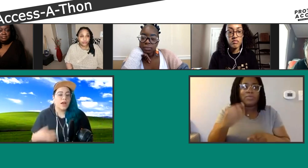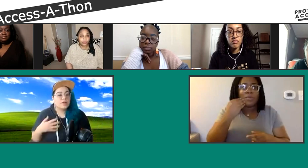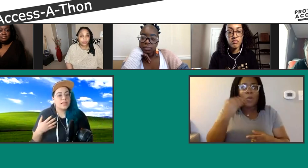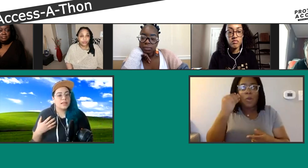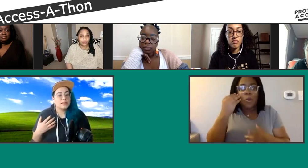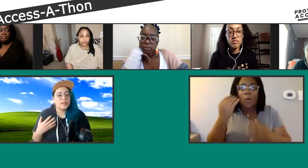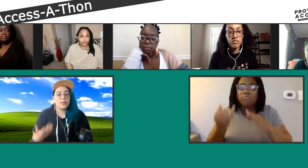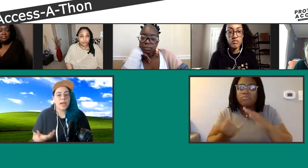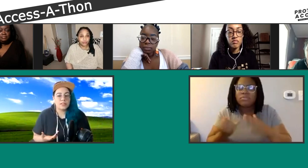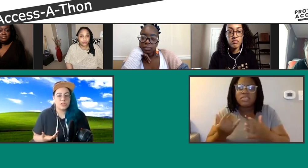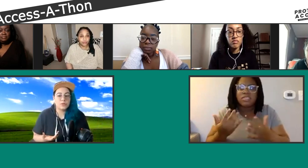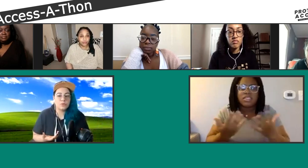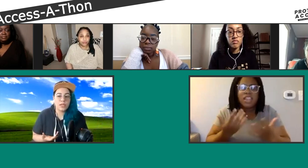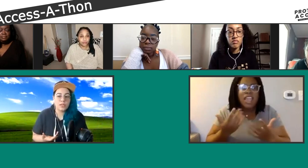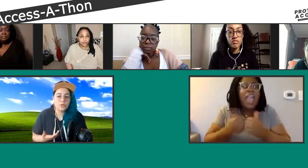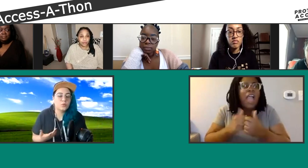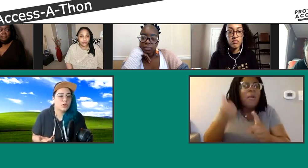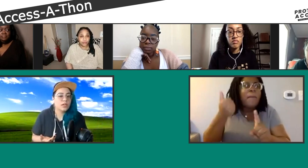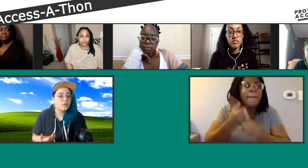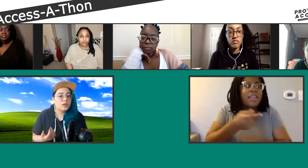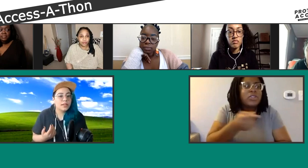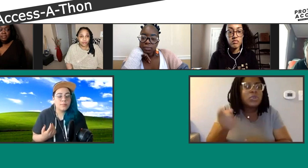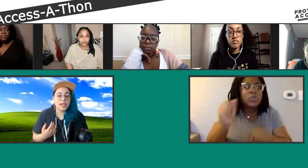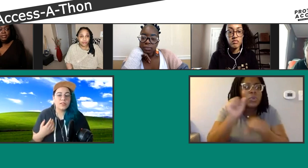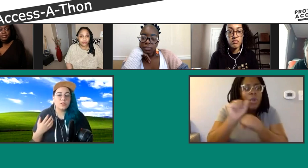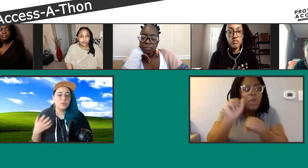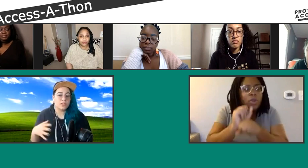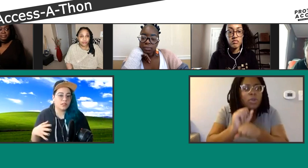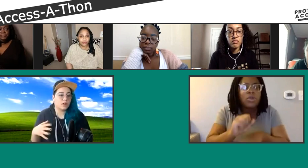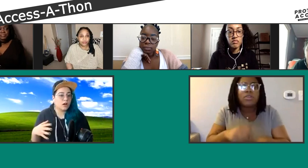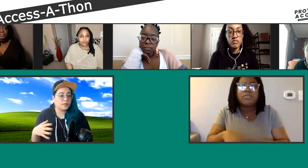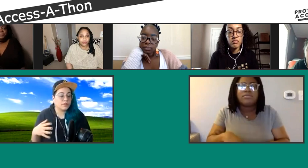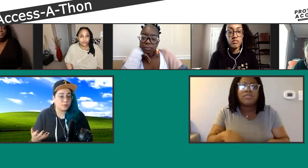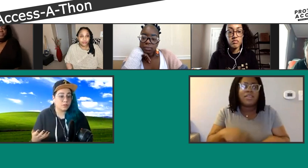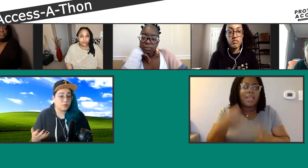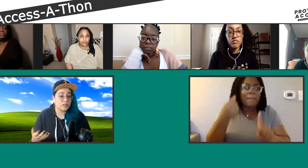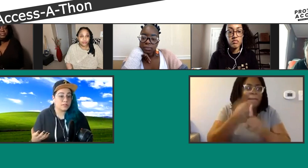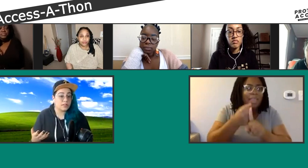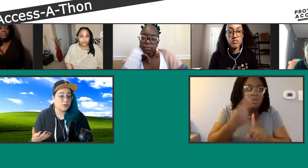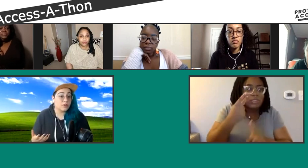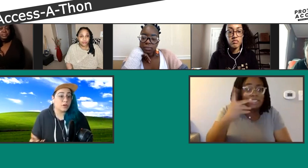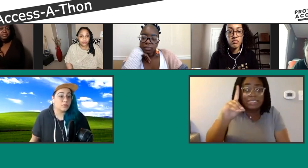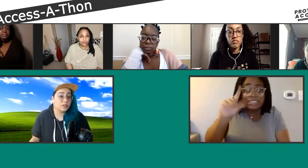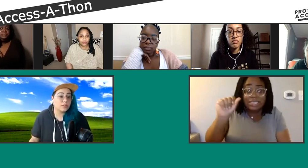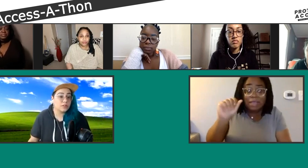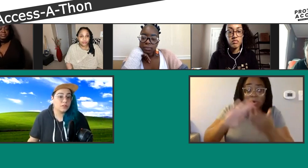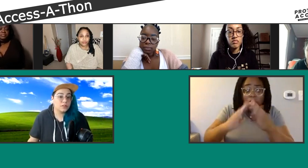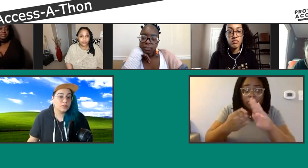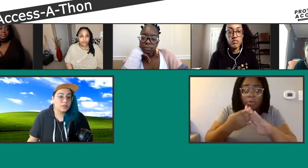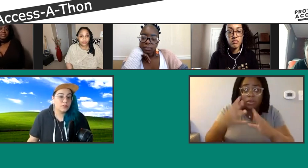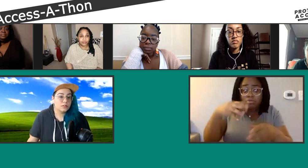how has that impacted you and your work? And what impact have you seen on the disabled communities that you are involved with?